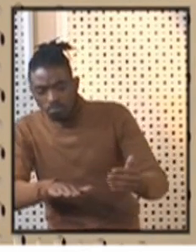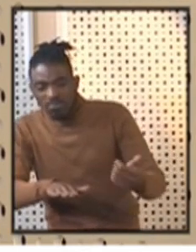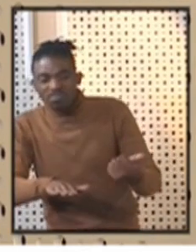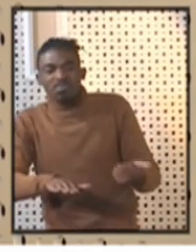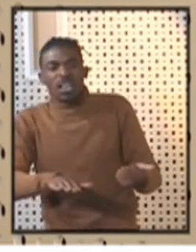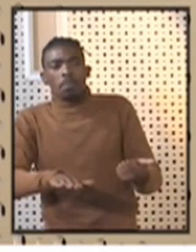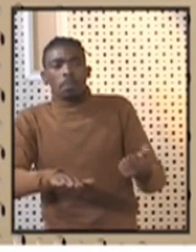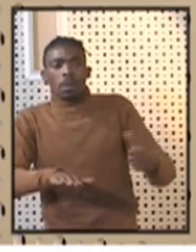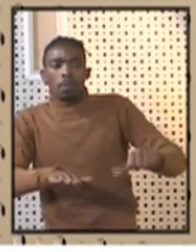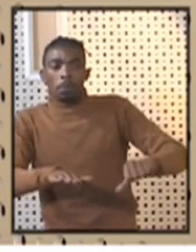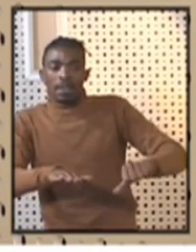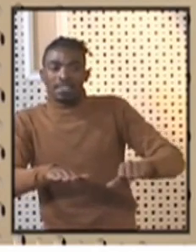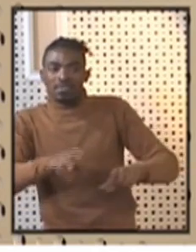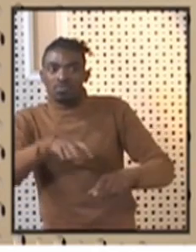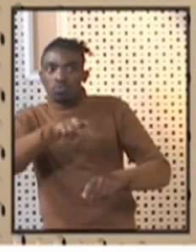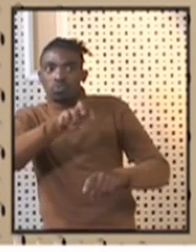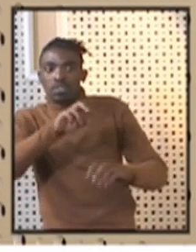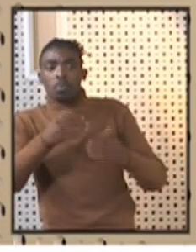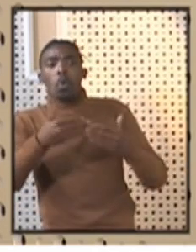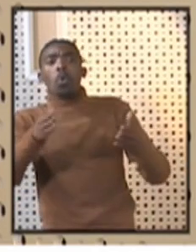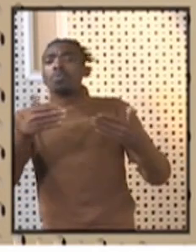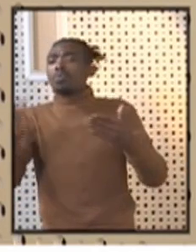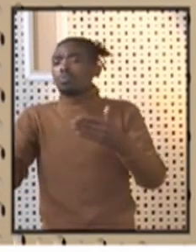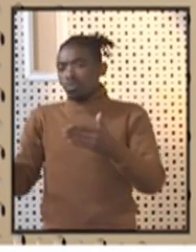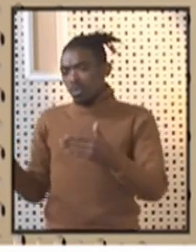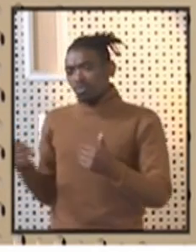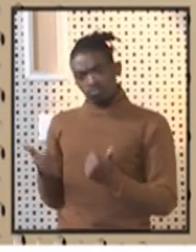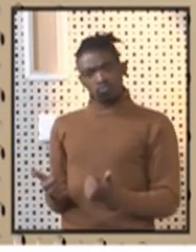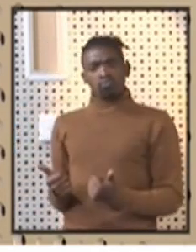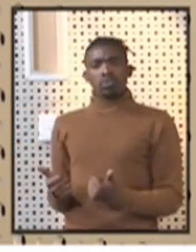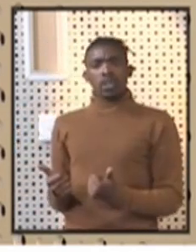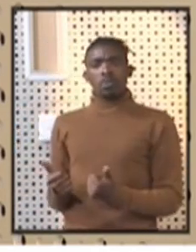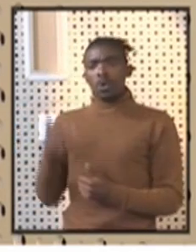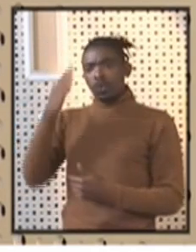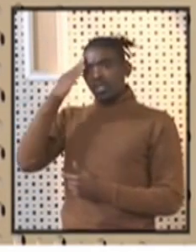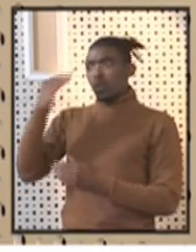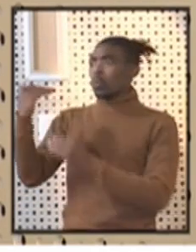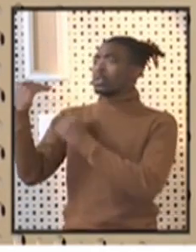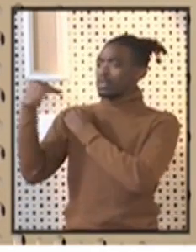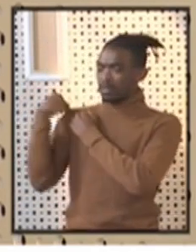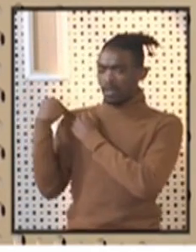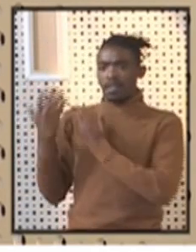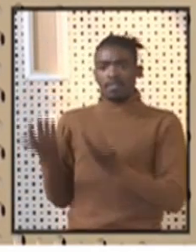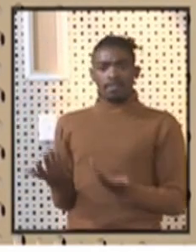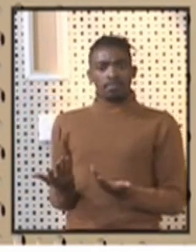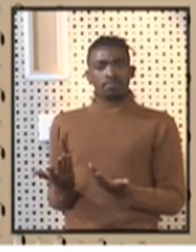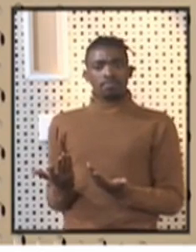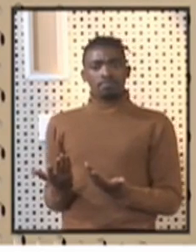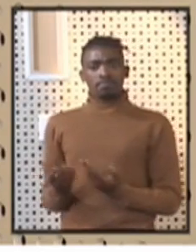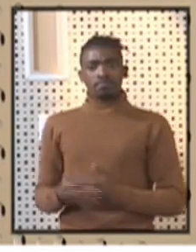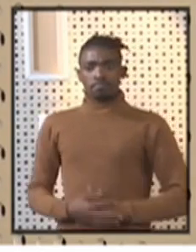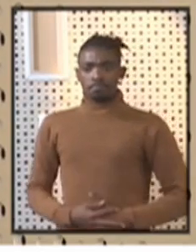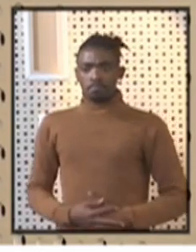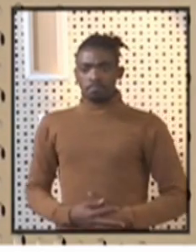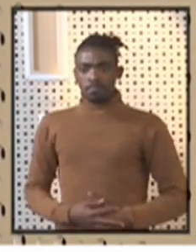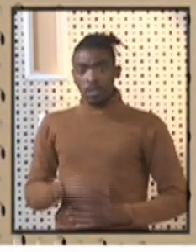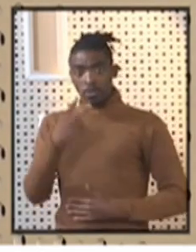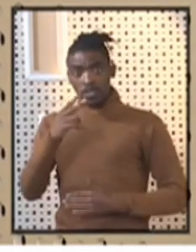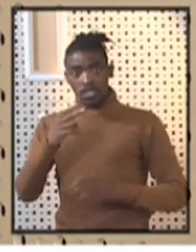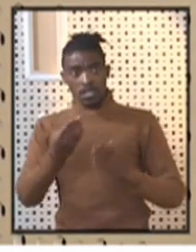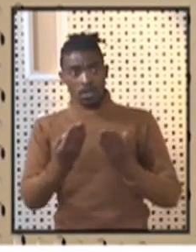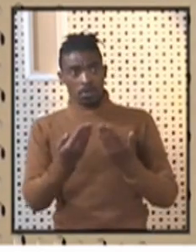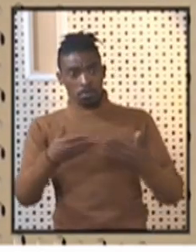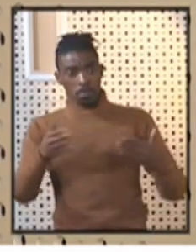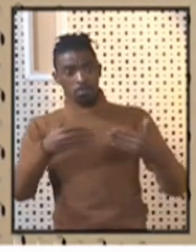to life. Once we see that, we'll know that chances and closer we have become to seeing our borders being opened.